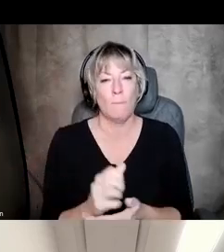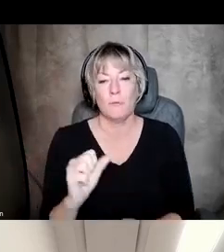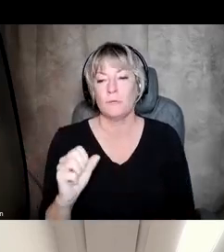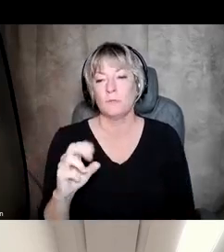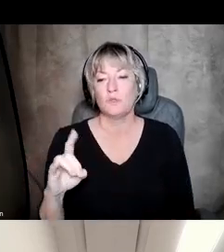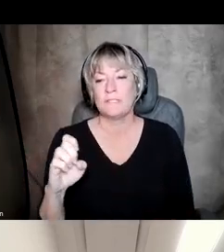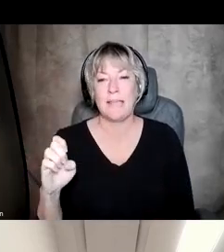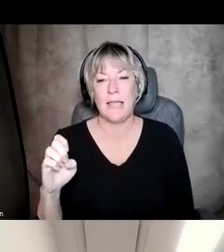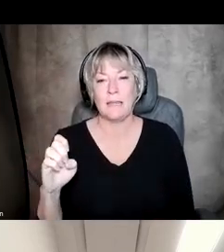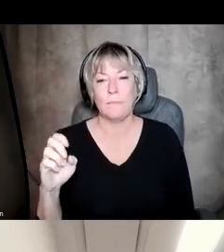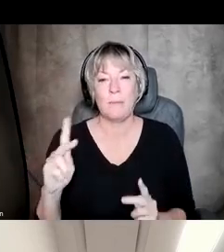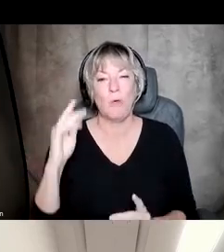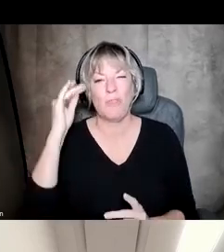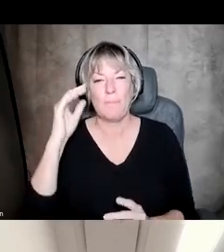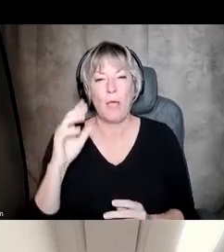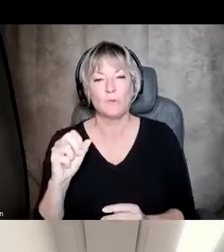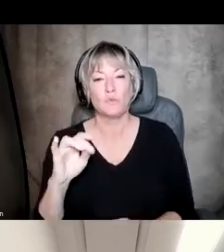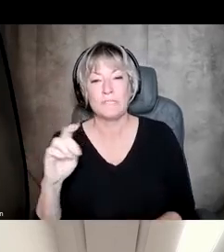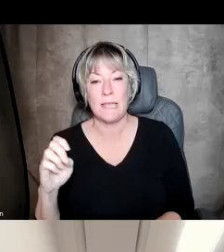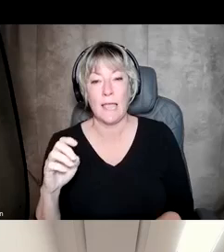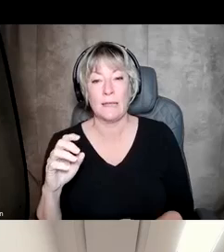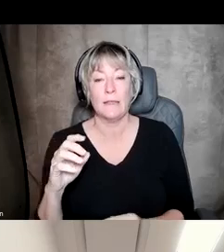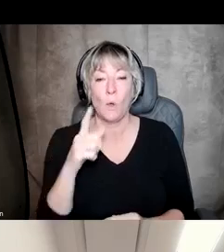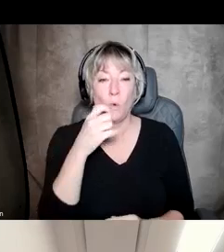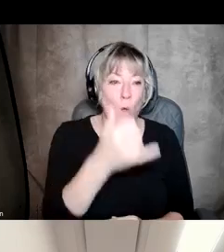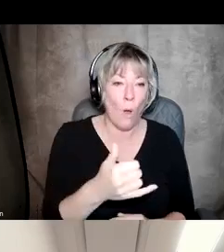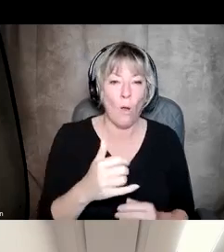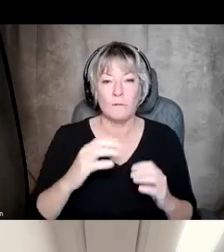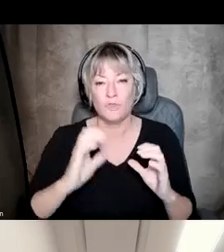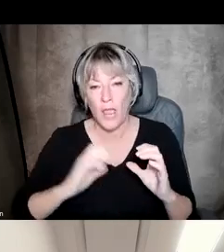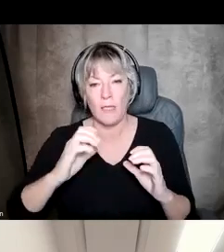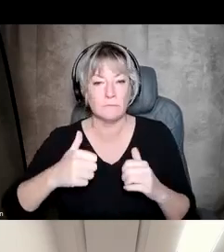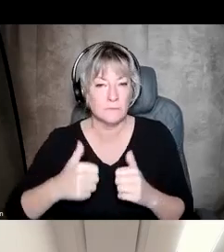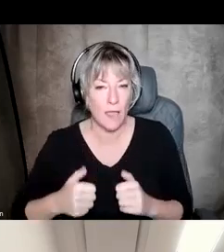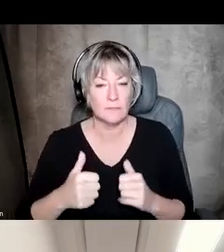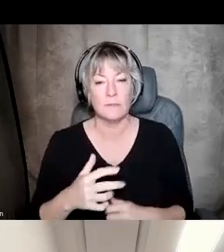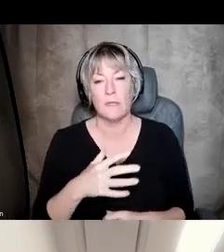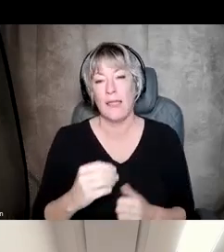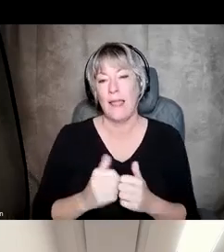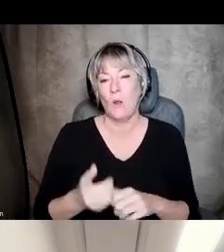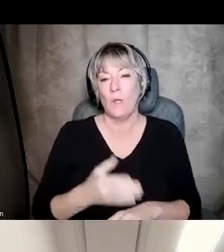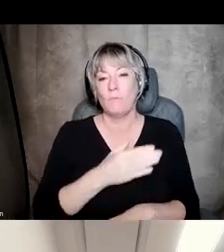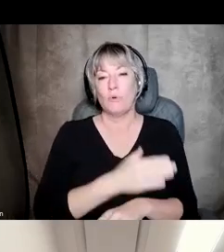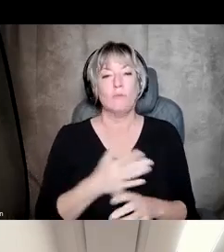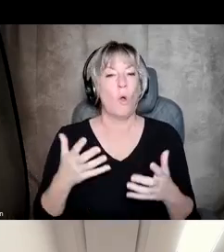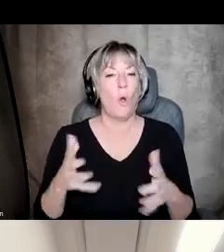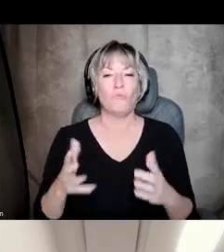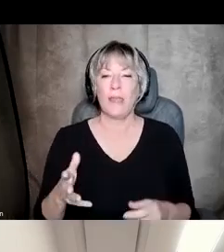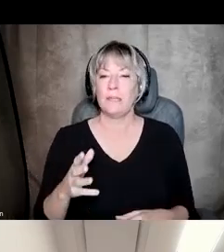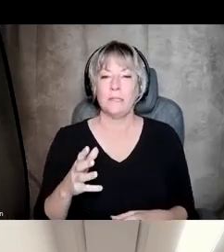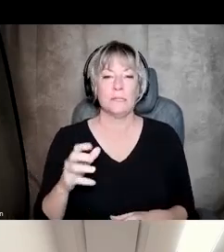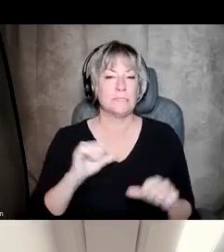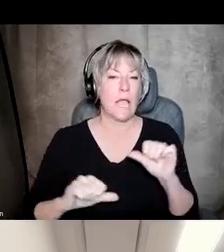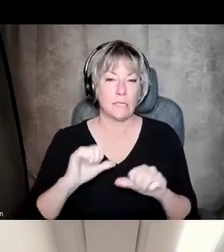callers, chatters, and texters, and to improve the already existing science